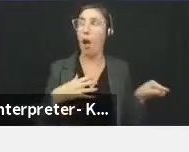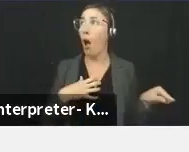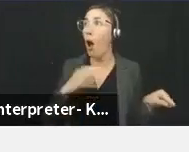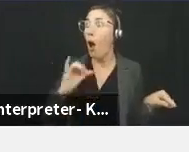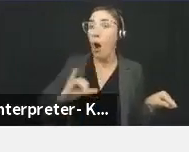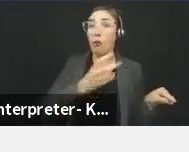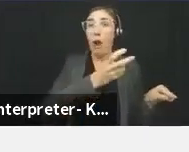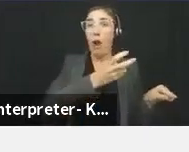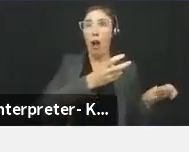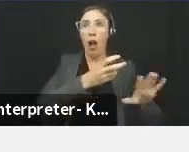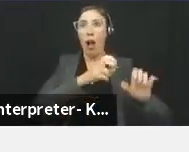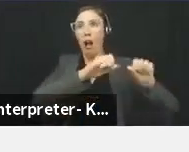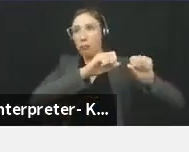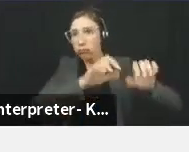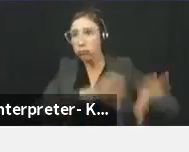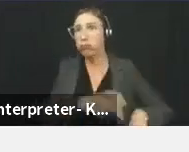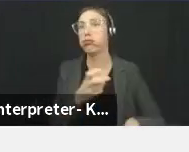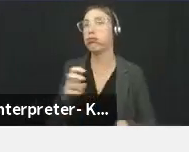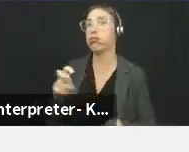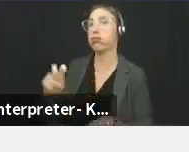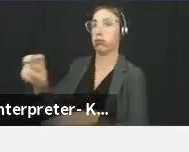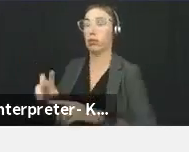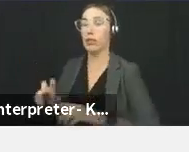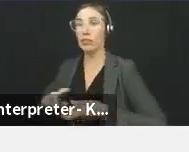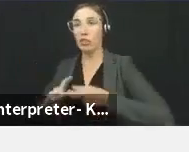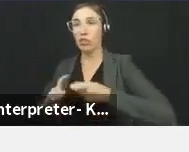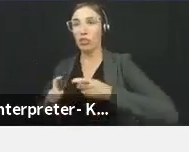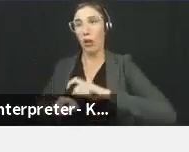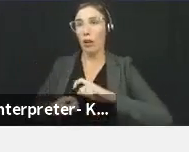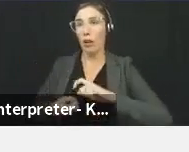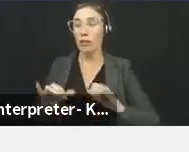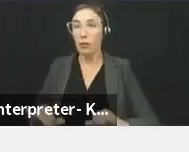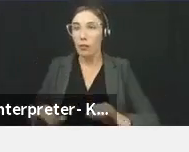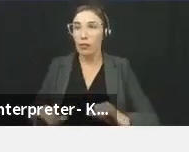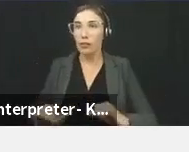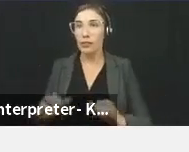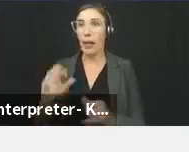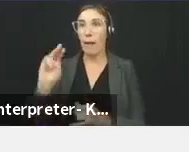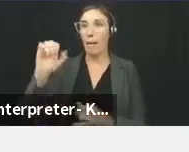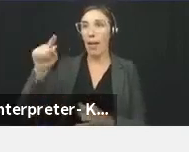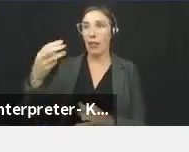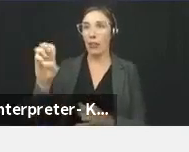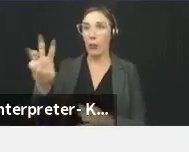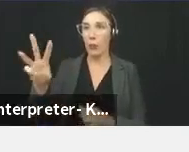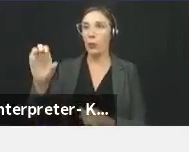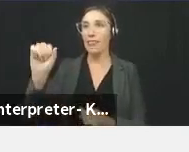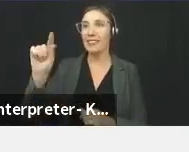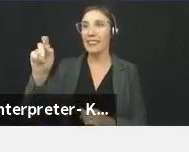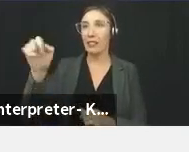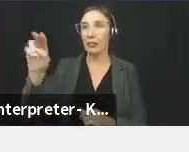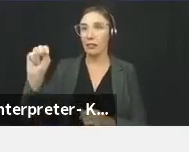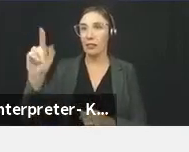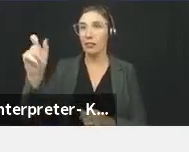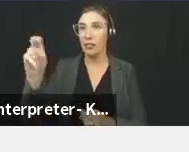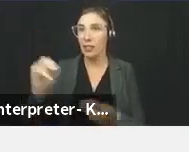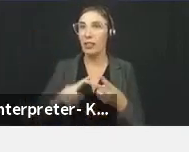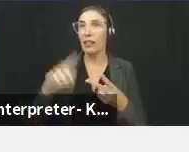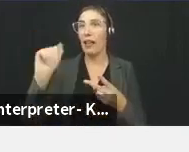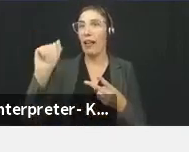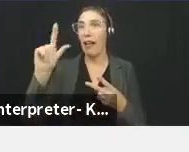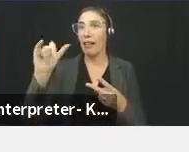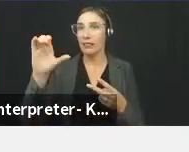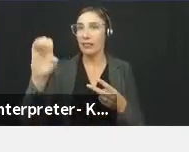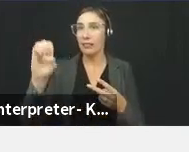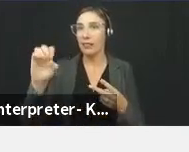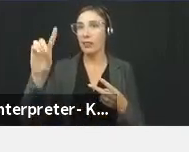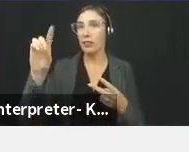them. So I often think of how can somebody in our community be a Matthew Stevenson or an Allison Vornick. These skills